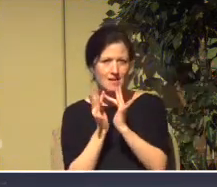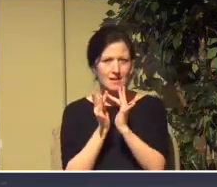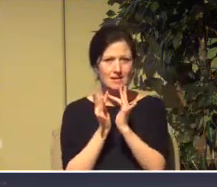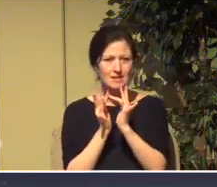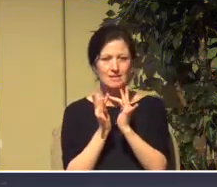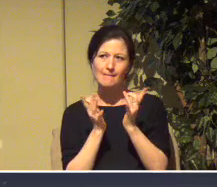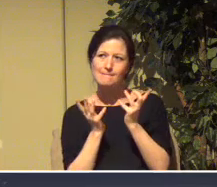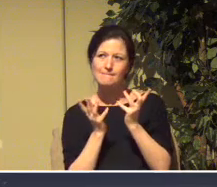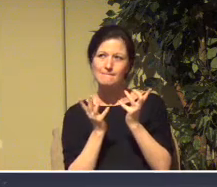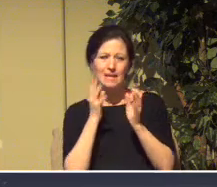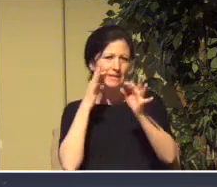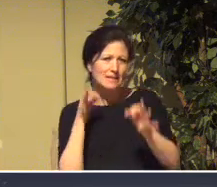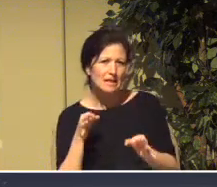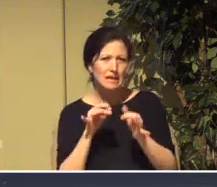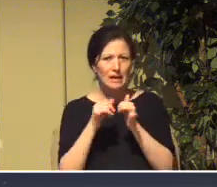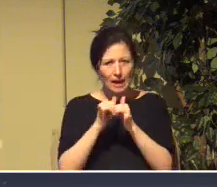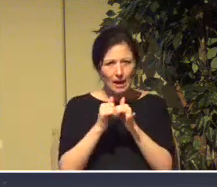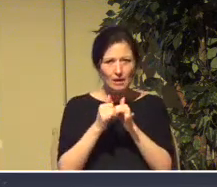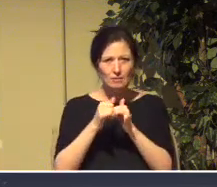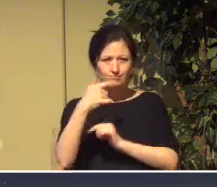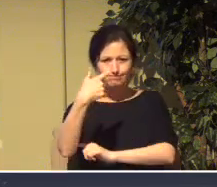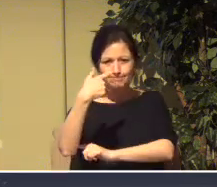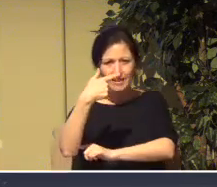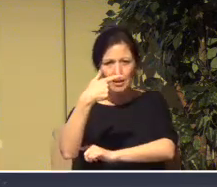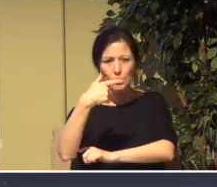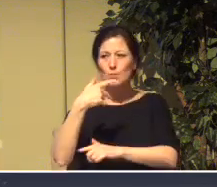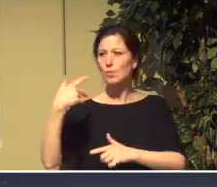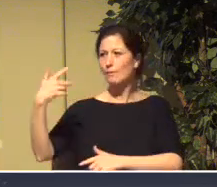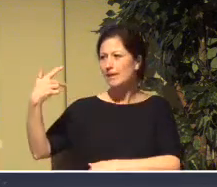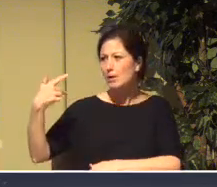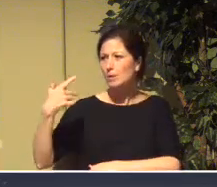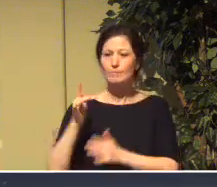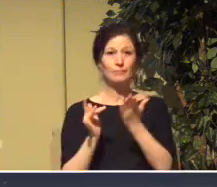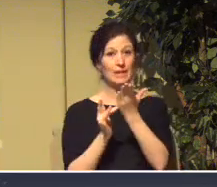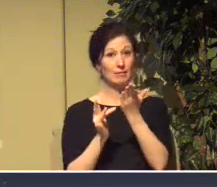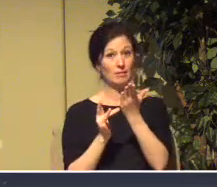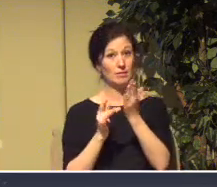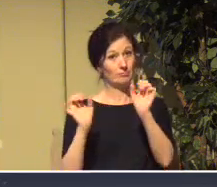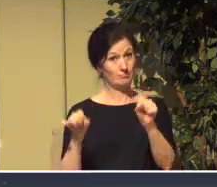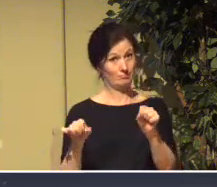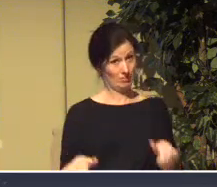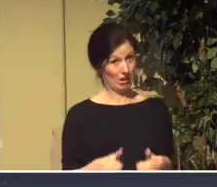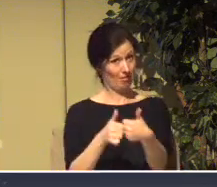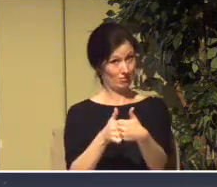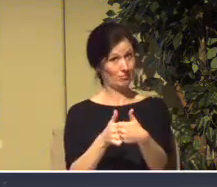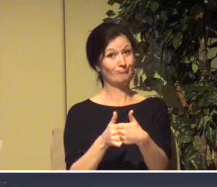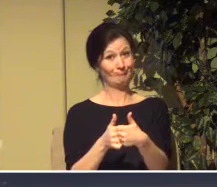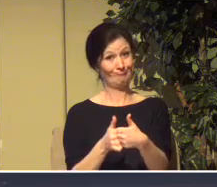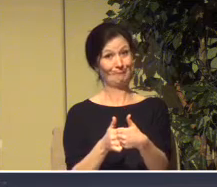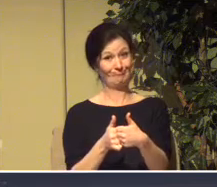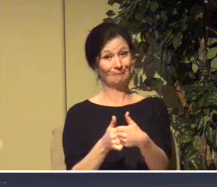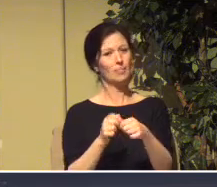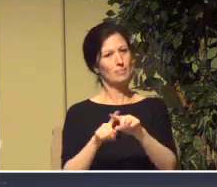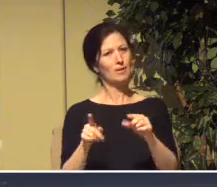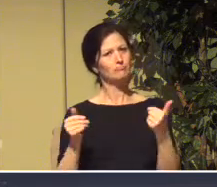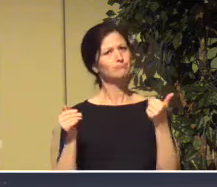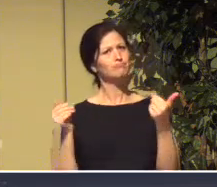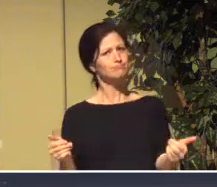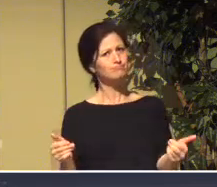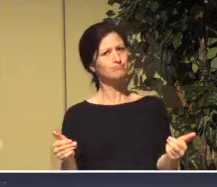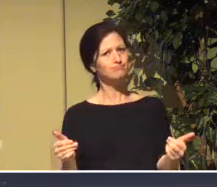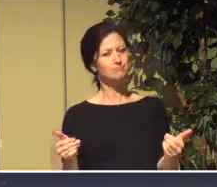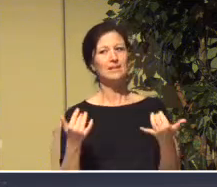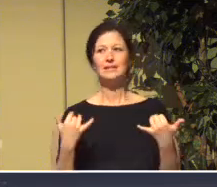streaming and all that kind of stuff. Technology can be challenging. But we did that. Did that because that's